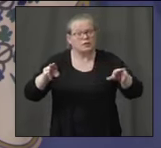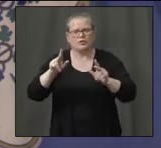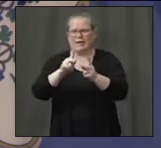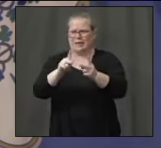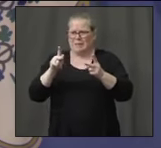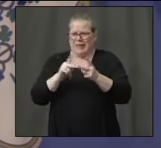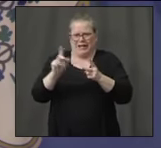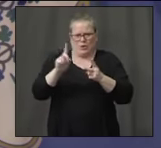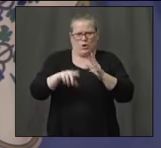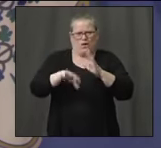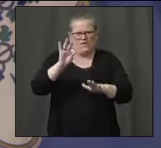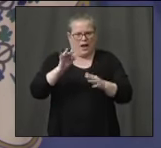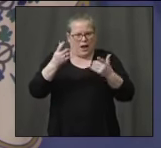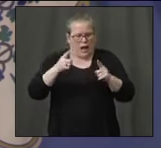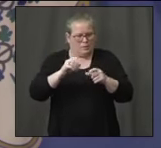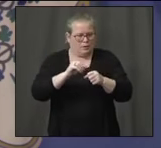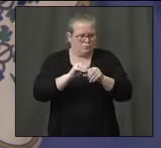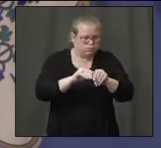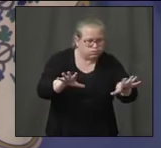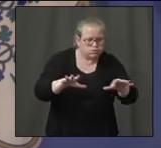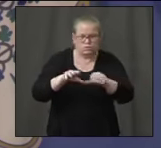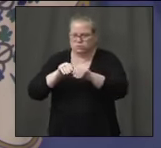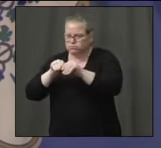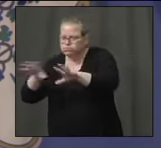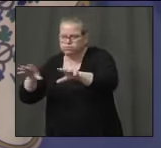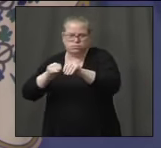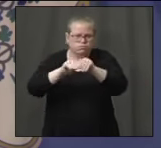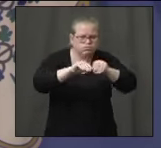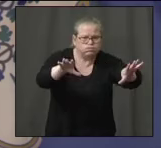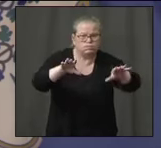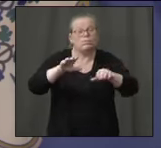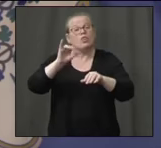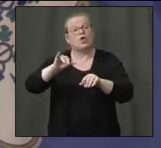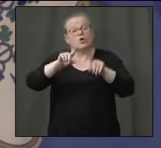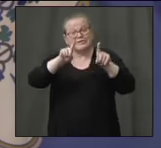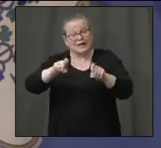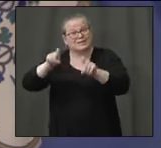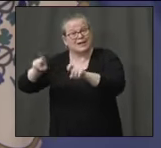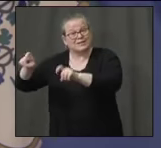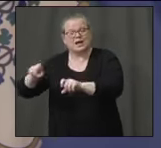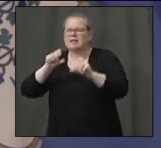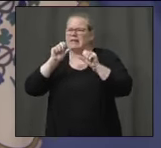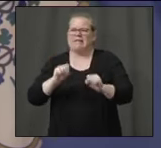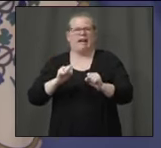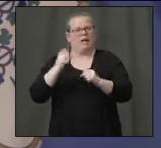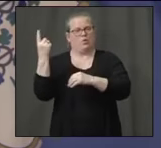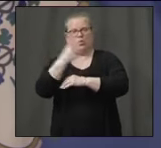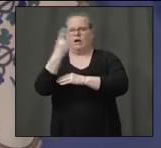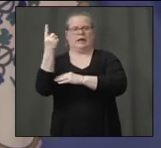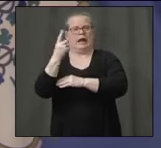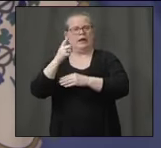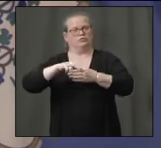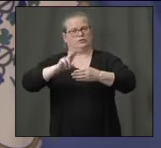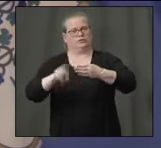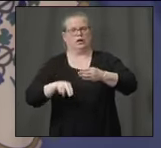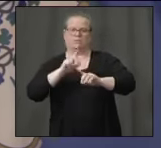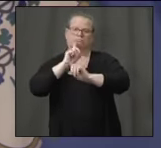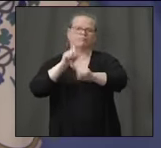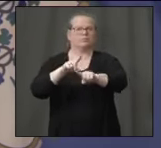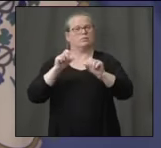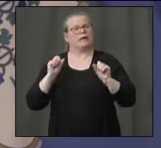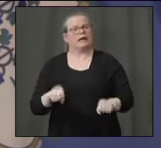these tests will be able to turn them around in 24 hours. They have drivers all over the state drive that test